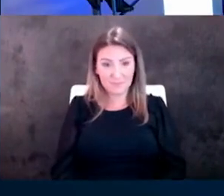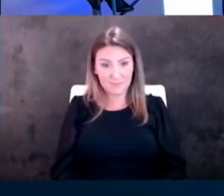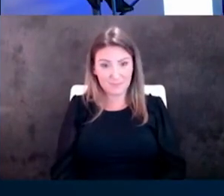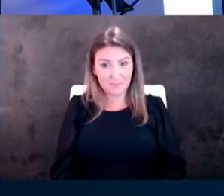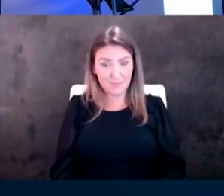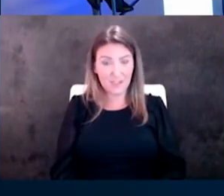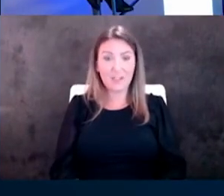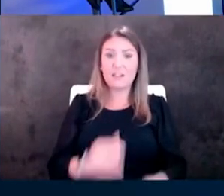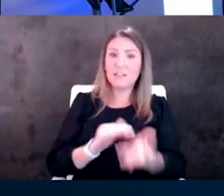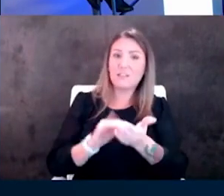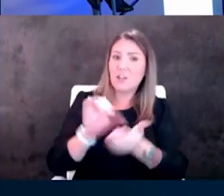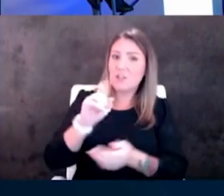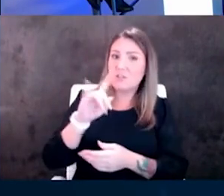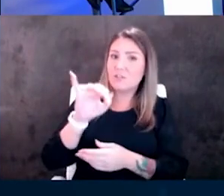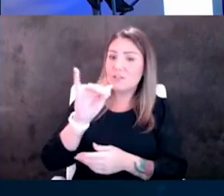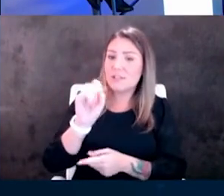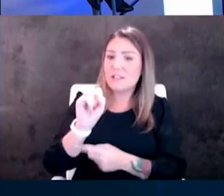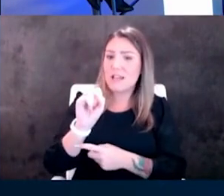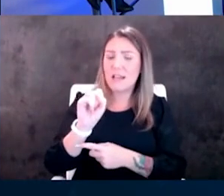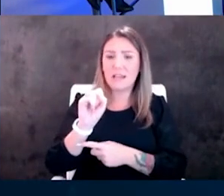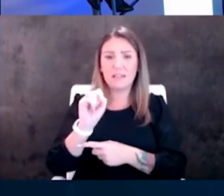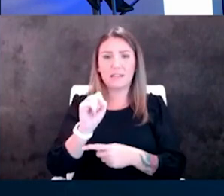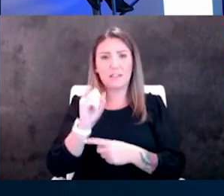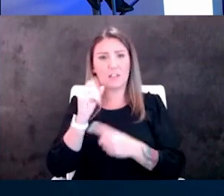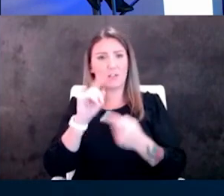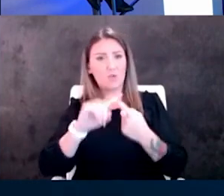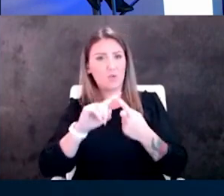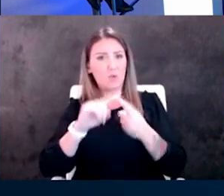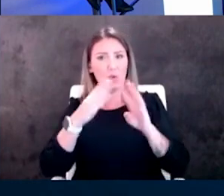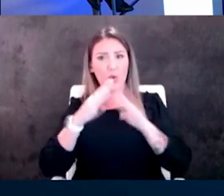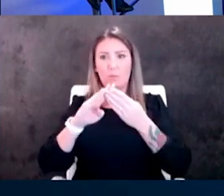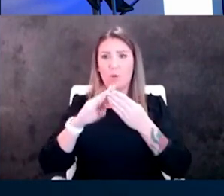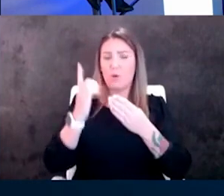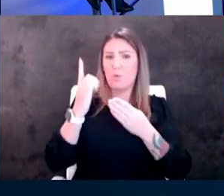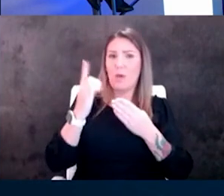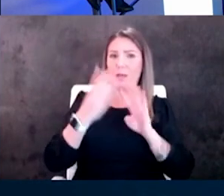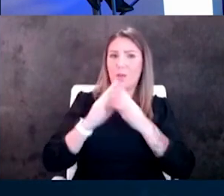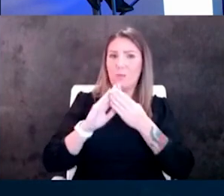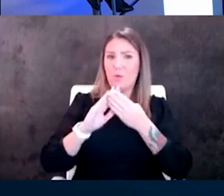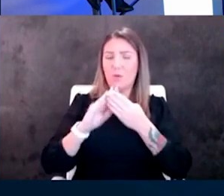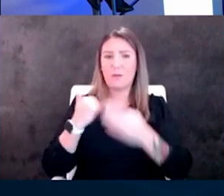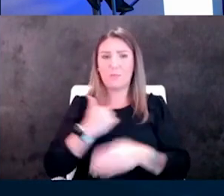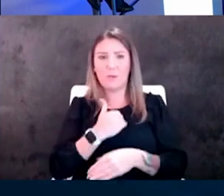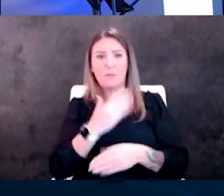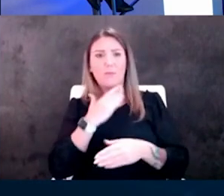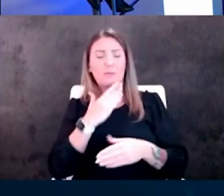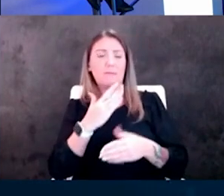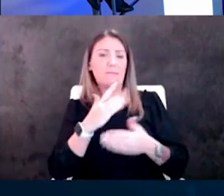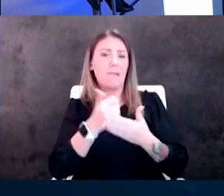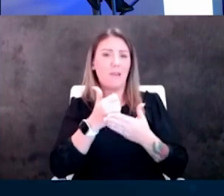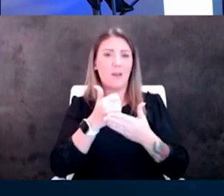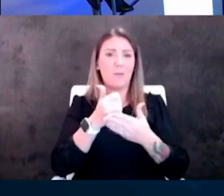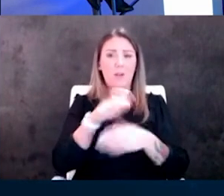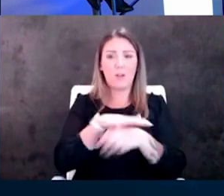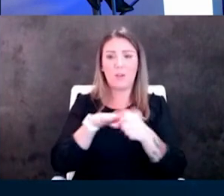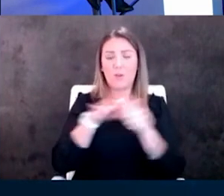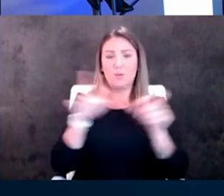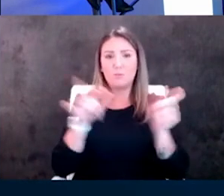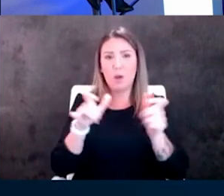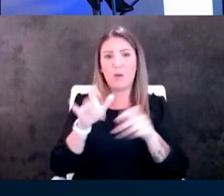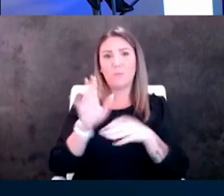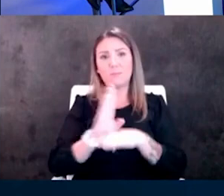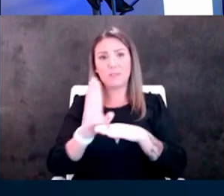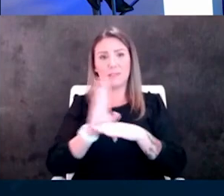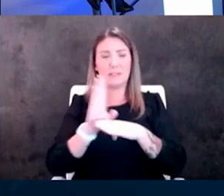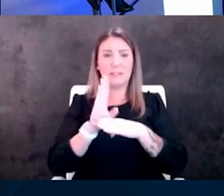is actually to our community from one of our community members that's really in the spirit of helping out our local small businesses as we know that they're still